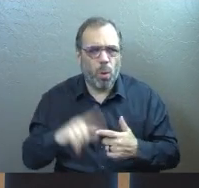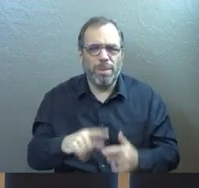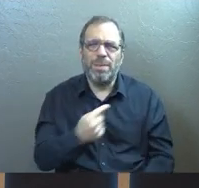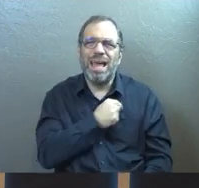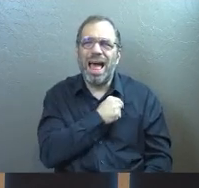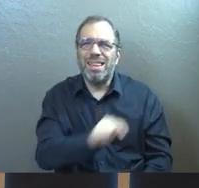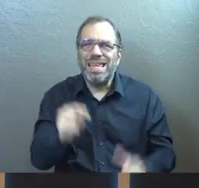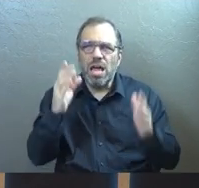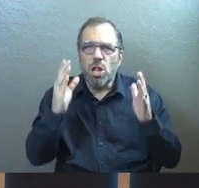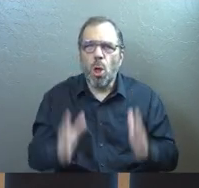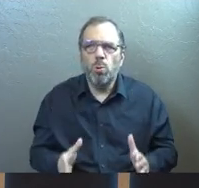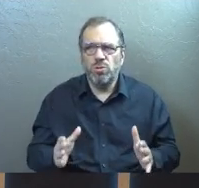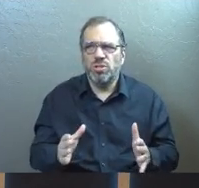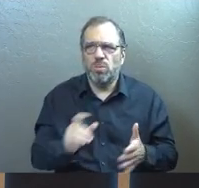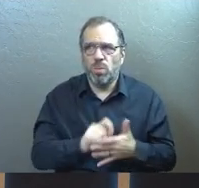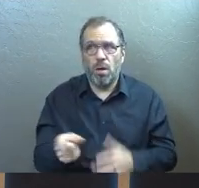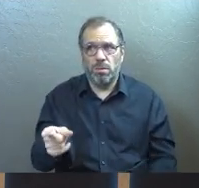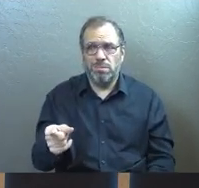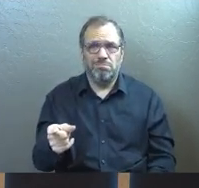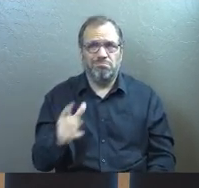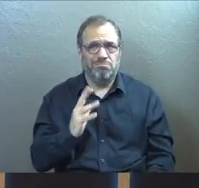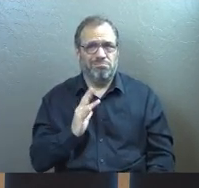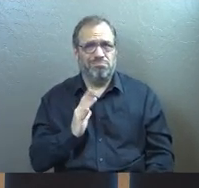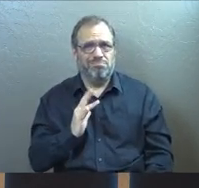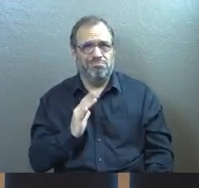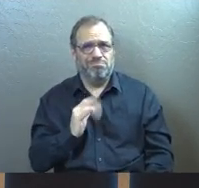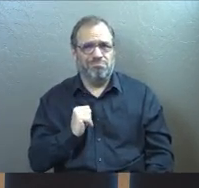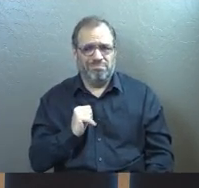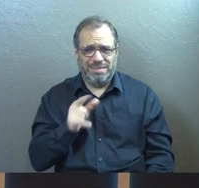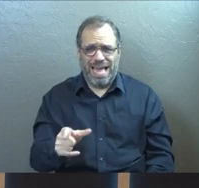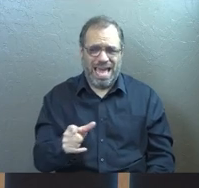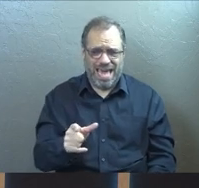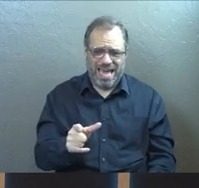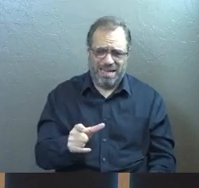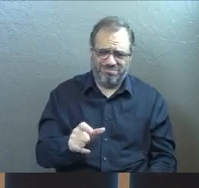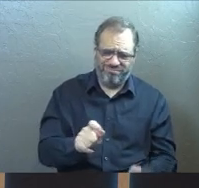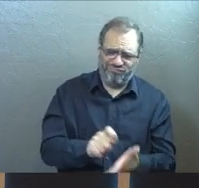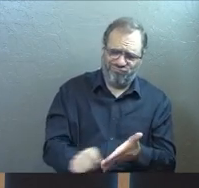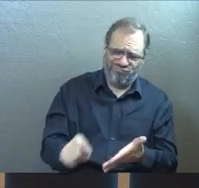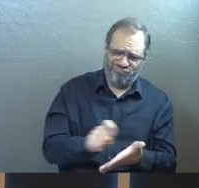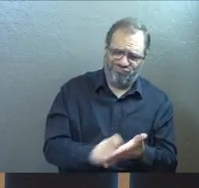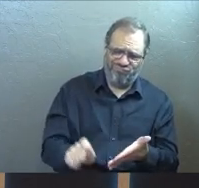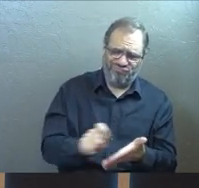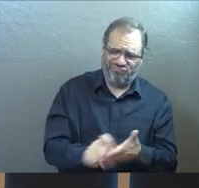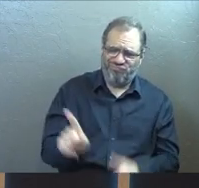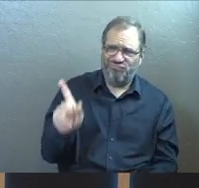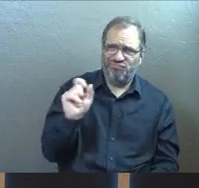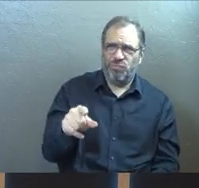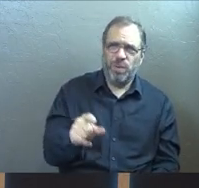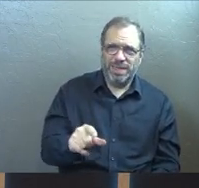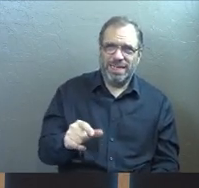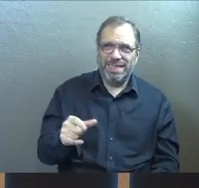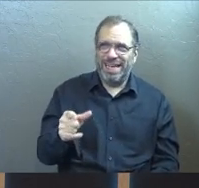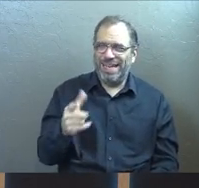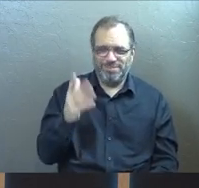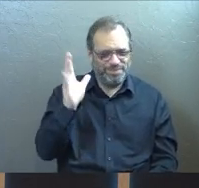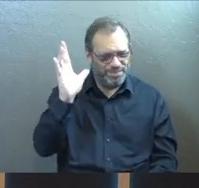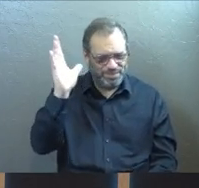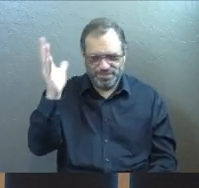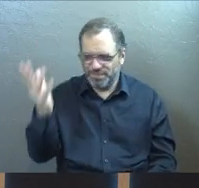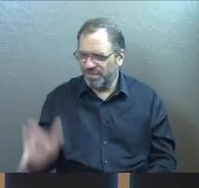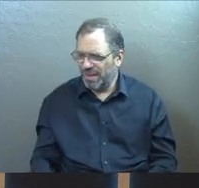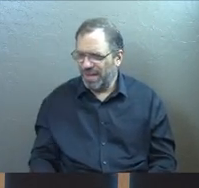theologian, or a professor, or somebody. I mean, it's amazing the way that they put this together, and I just had to preach it. mean,